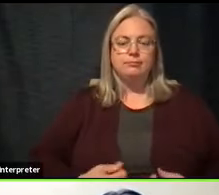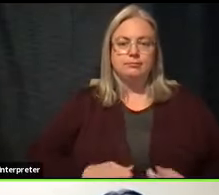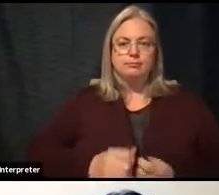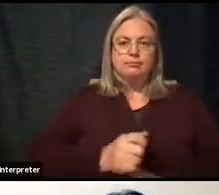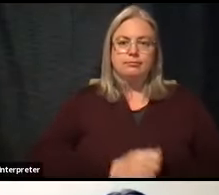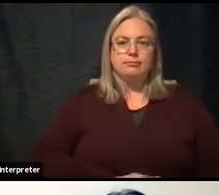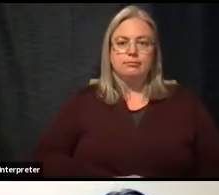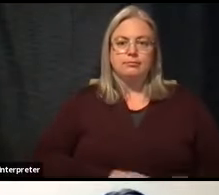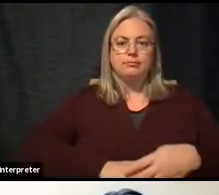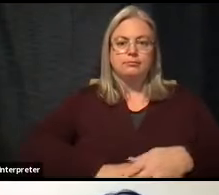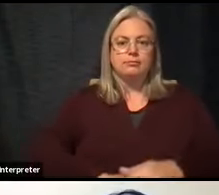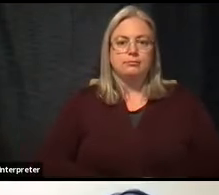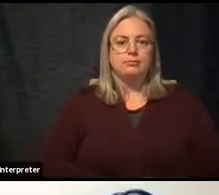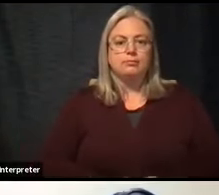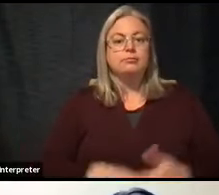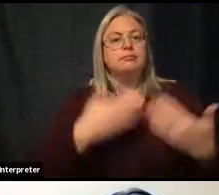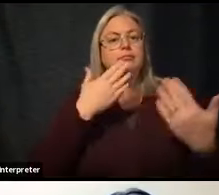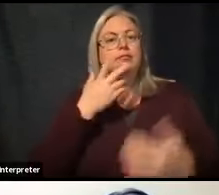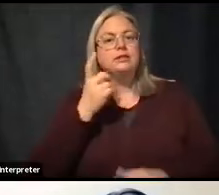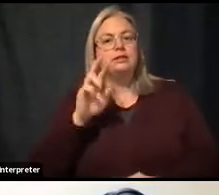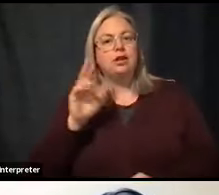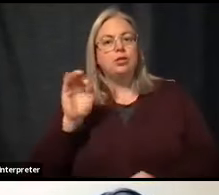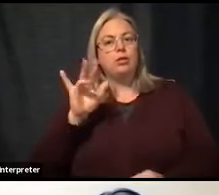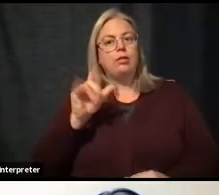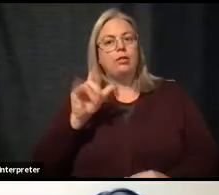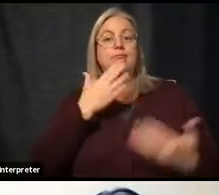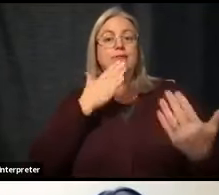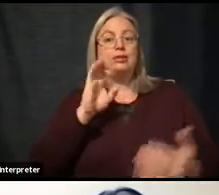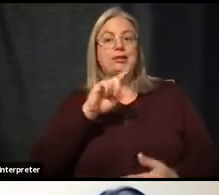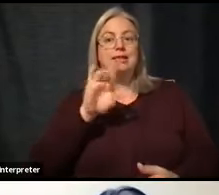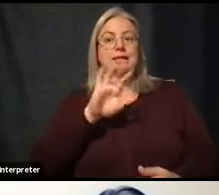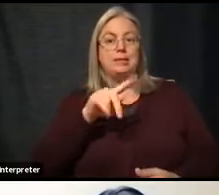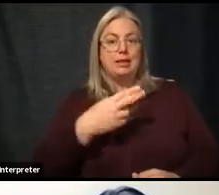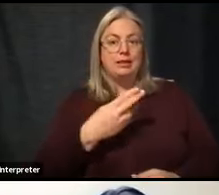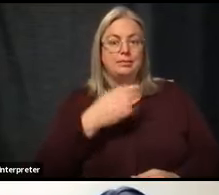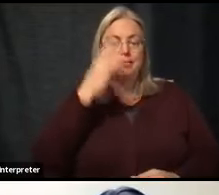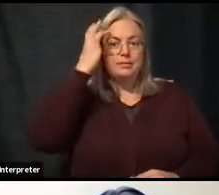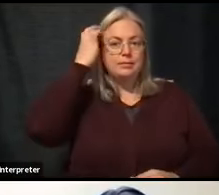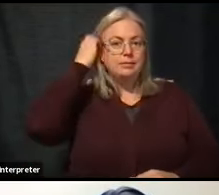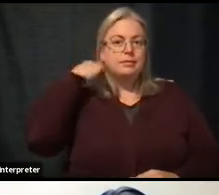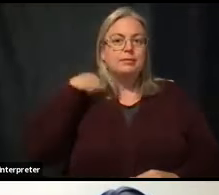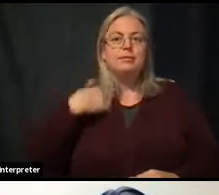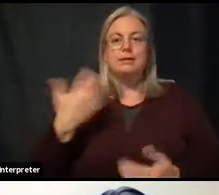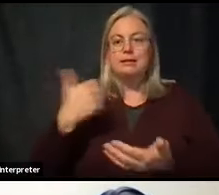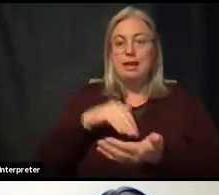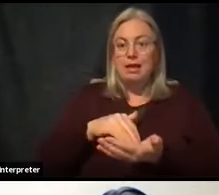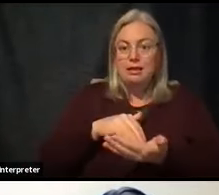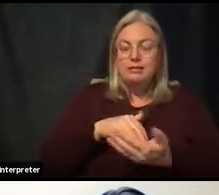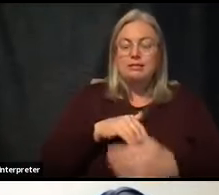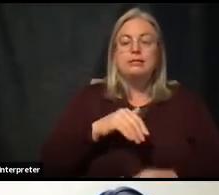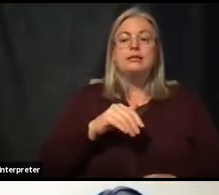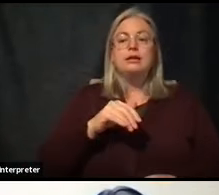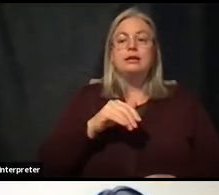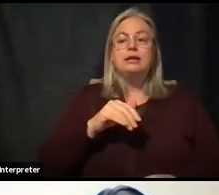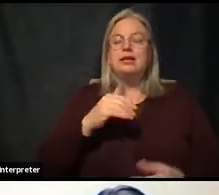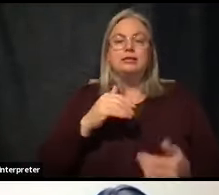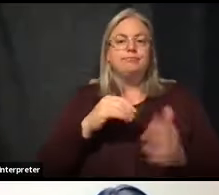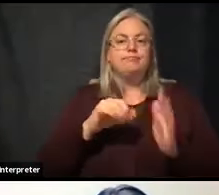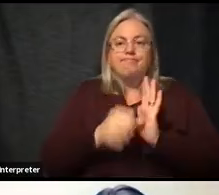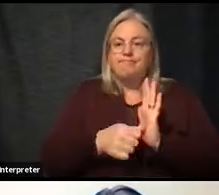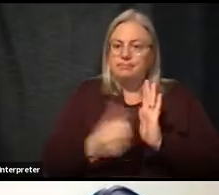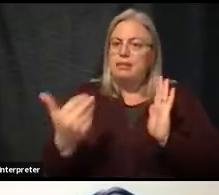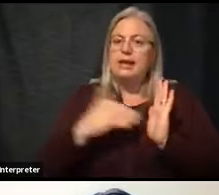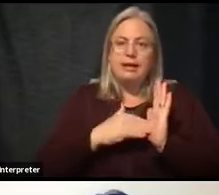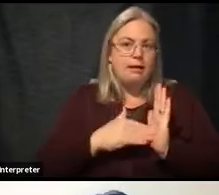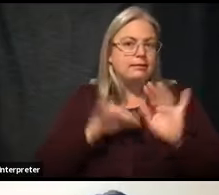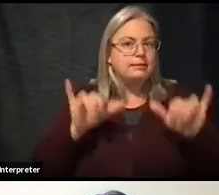Right. So, thank, thank you, Elizabeth. And, um, and I, again, if you just to reemphasize